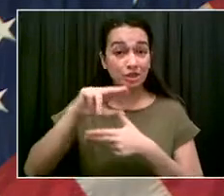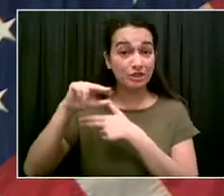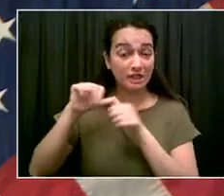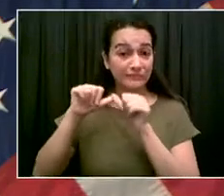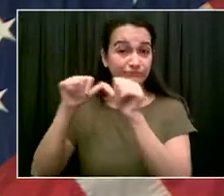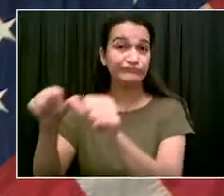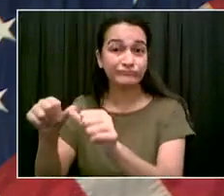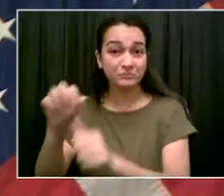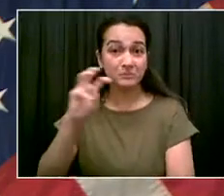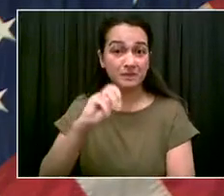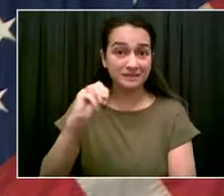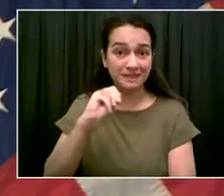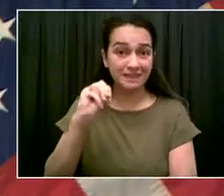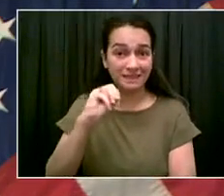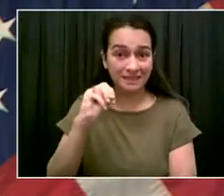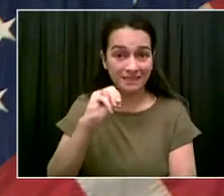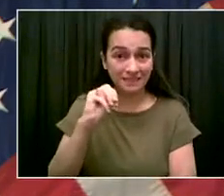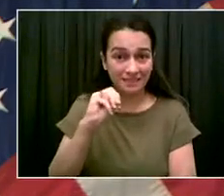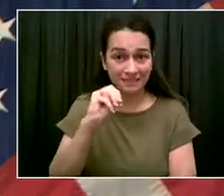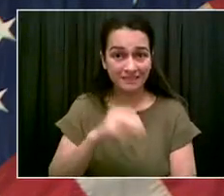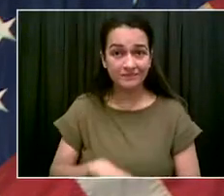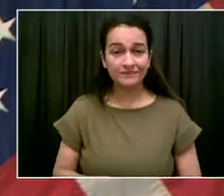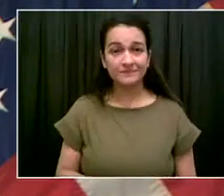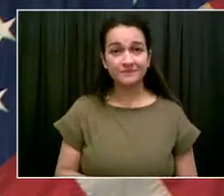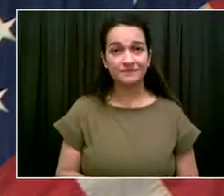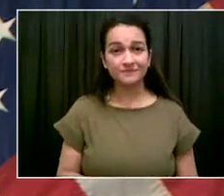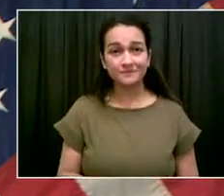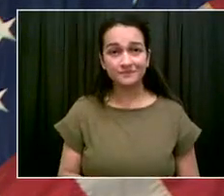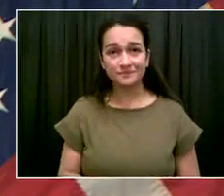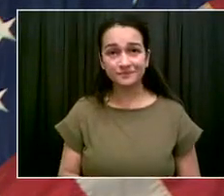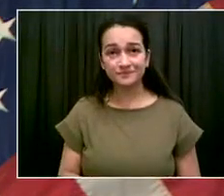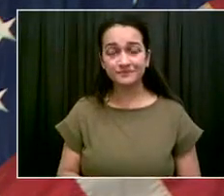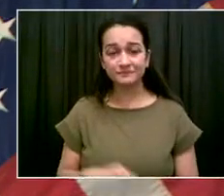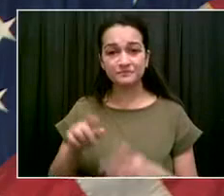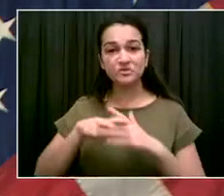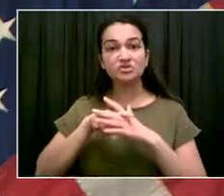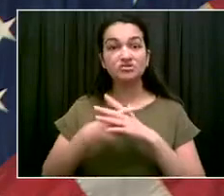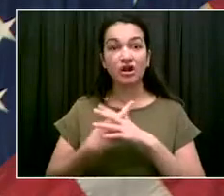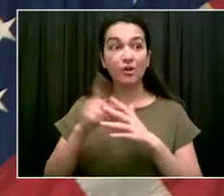landfall in eastern Long Island on Sunday afternoon or Sunday morning.